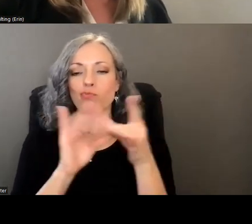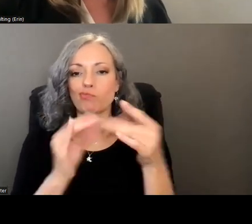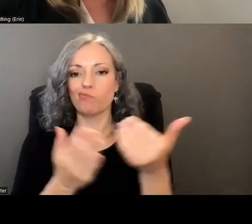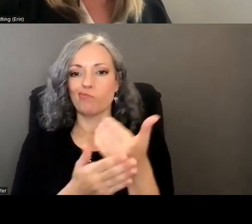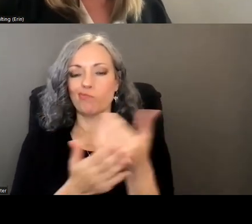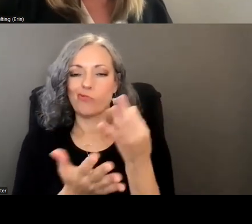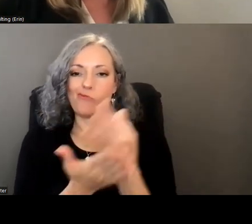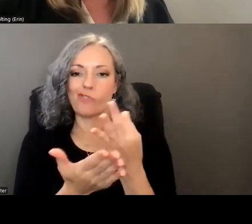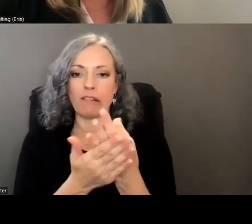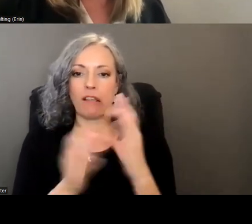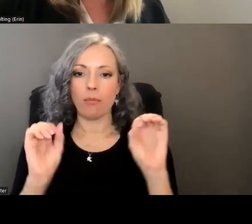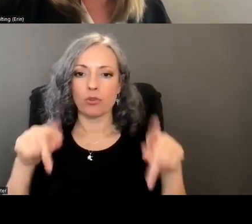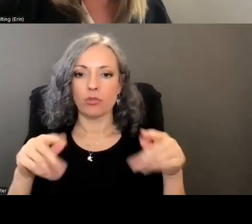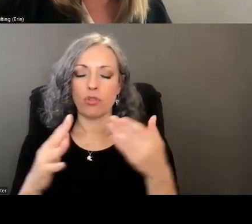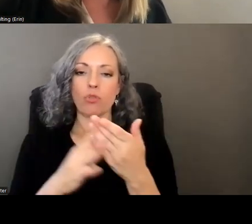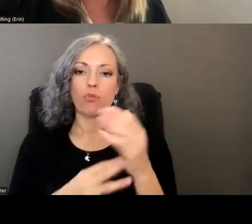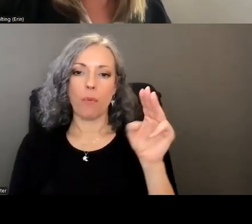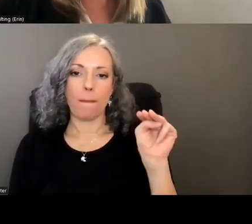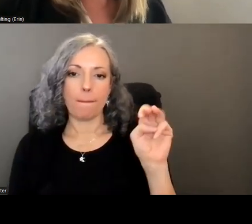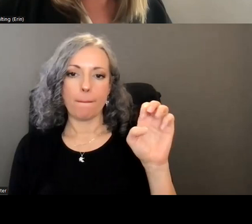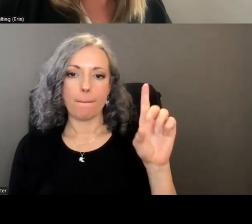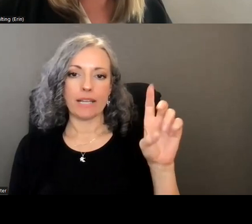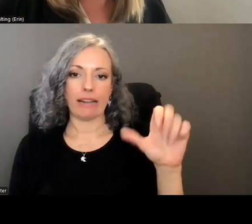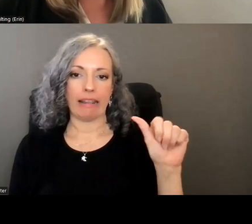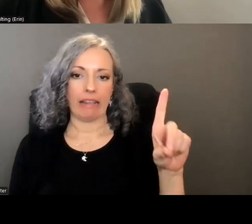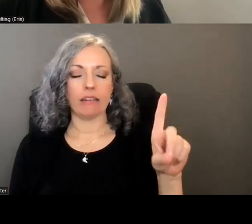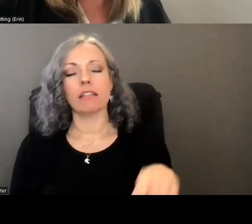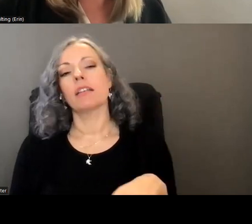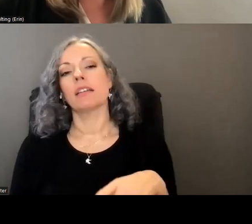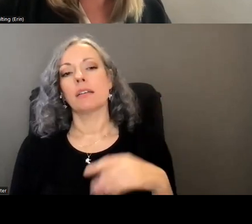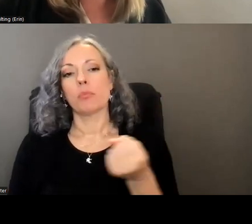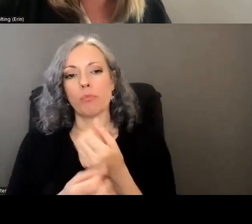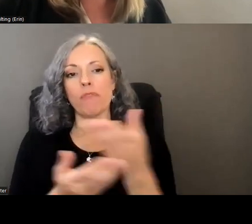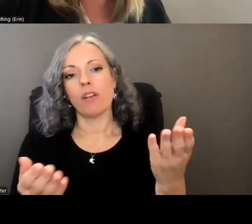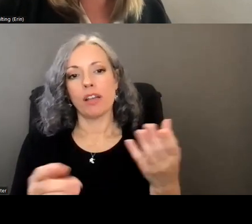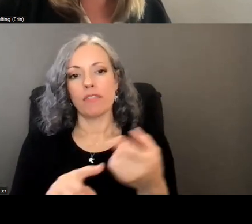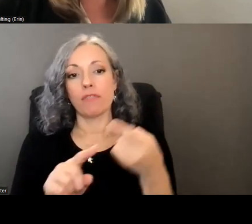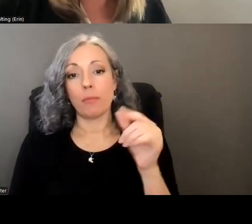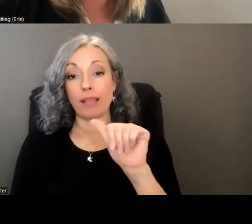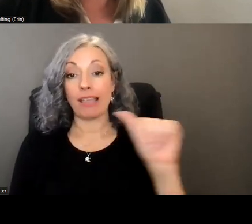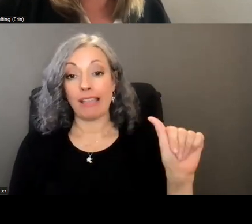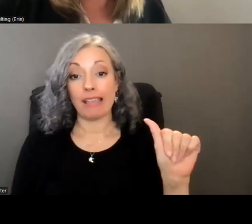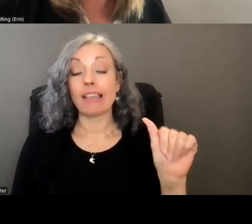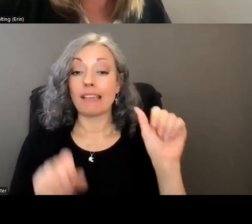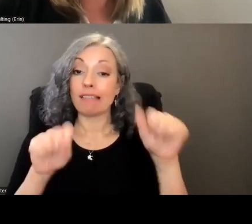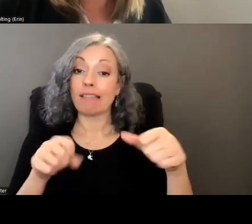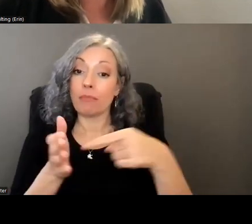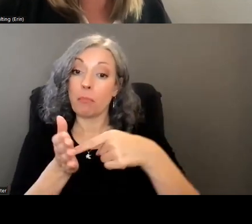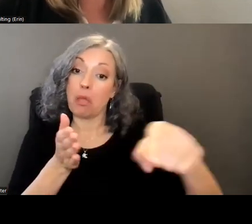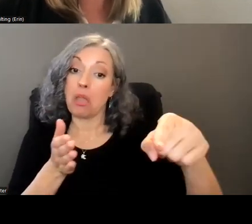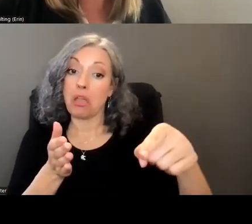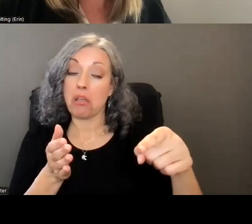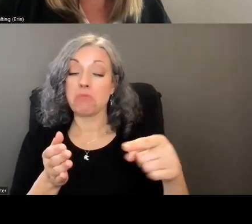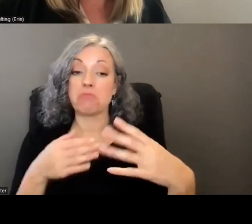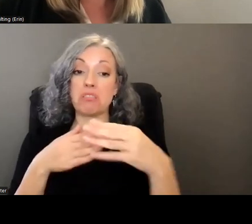opportunities that are emerging through medicaid policies where common services often provided by triple a's can be eligible for payment which is leading to new contracting